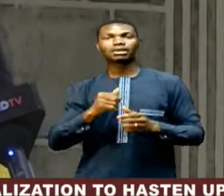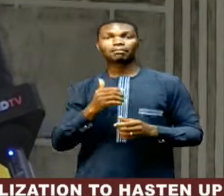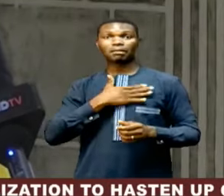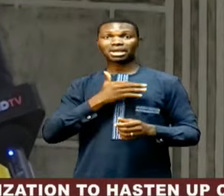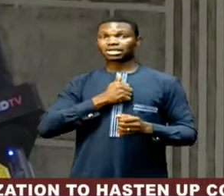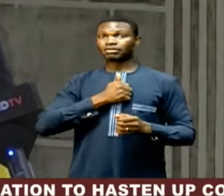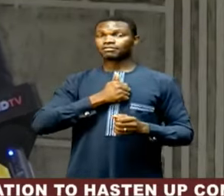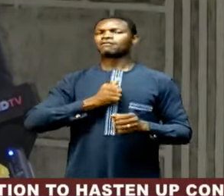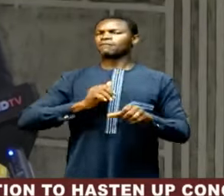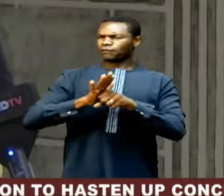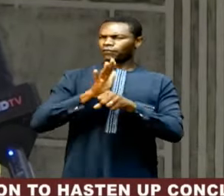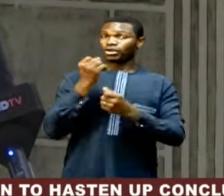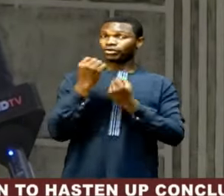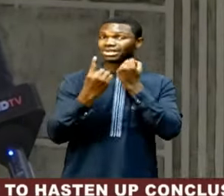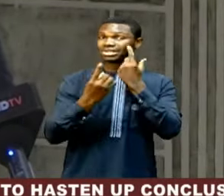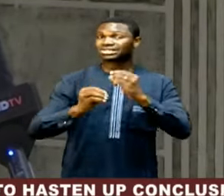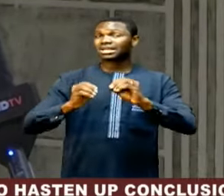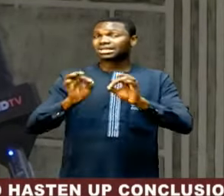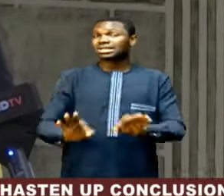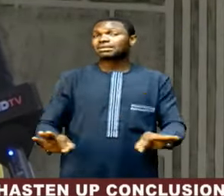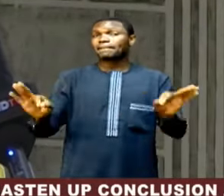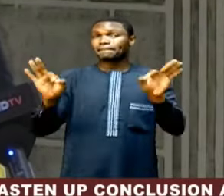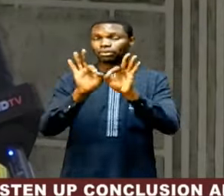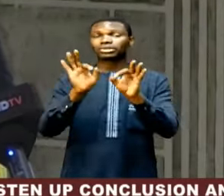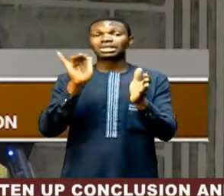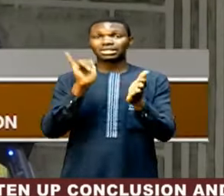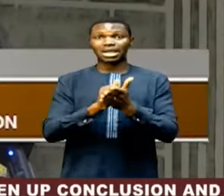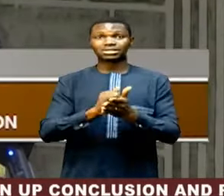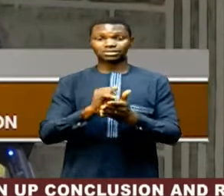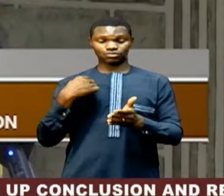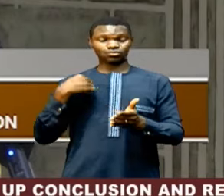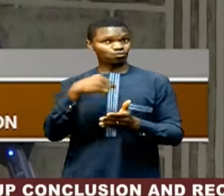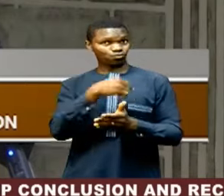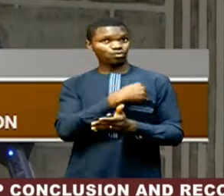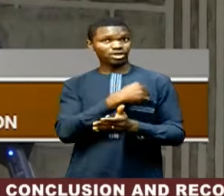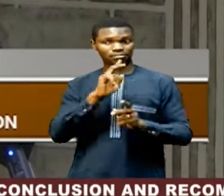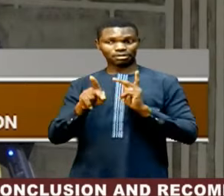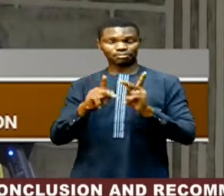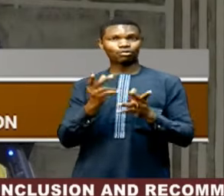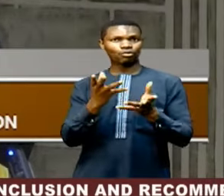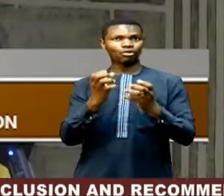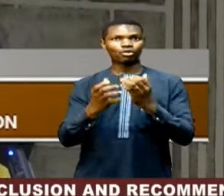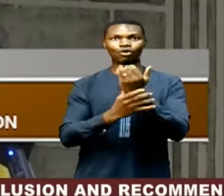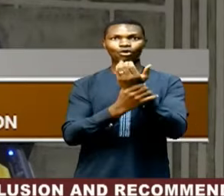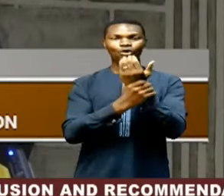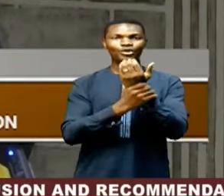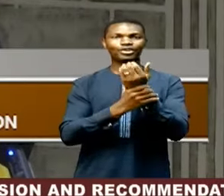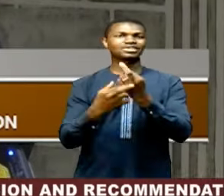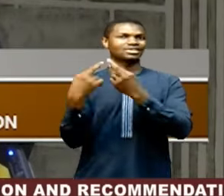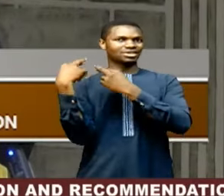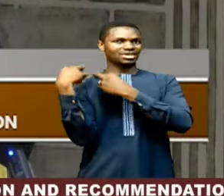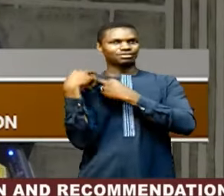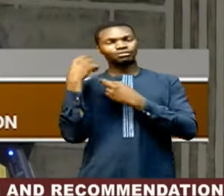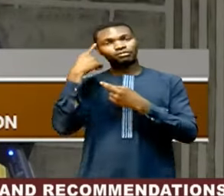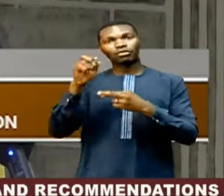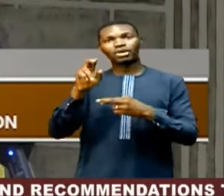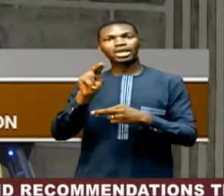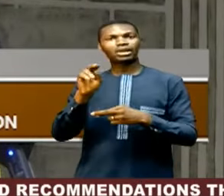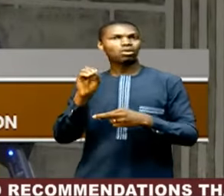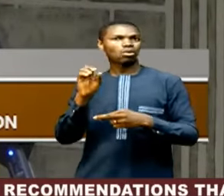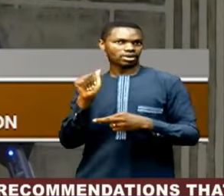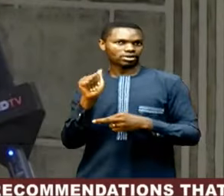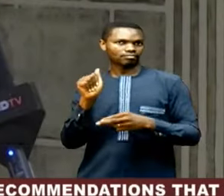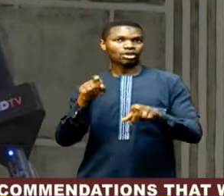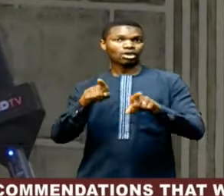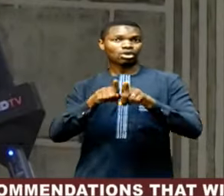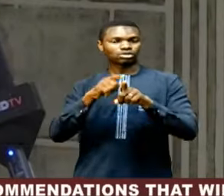understand the importance of reputation for the pyramids of information and national orientation and